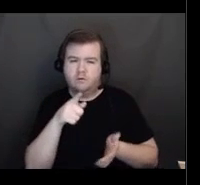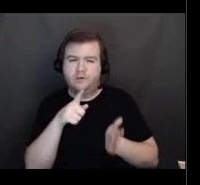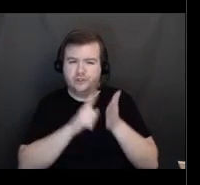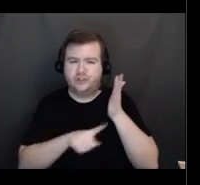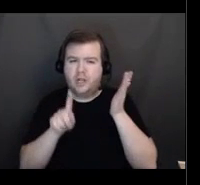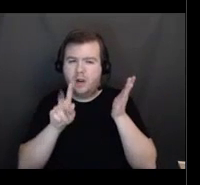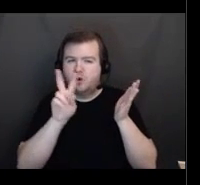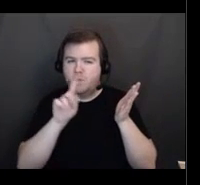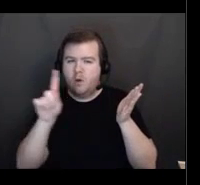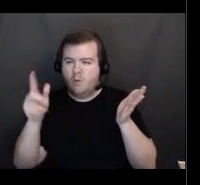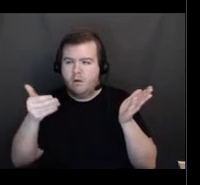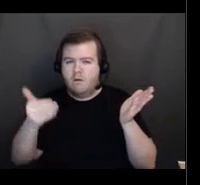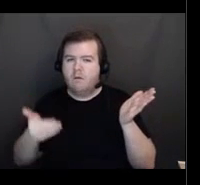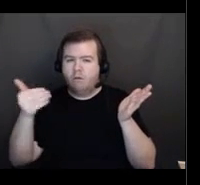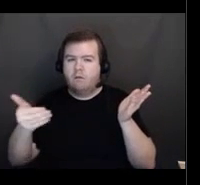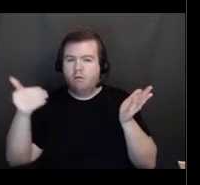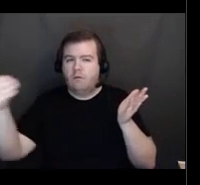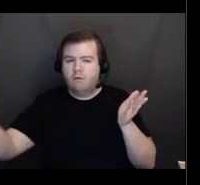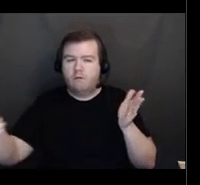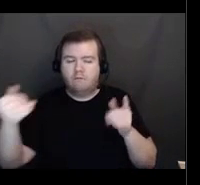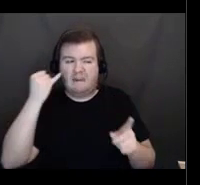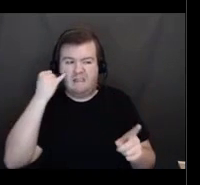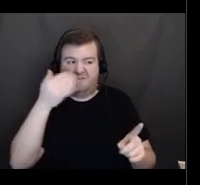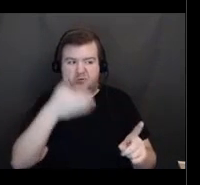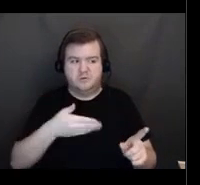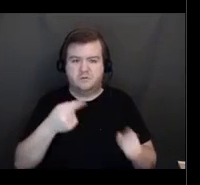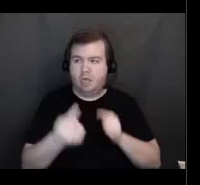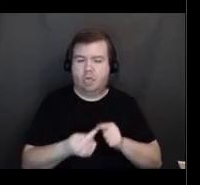somebody who is having difficulty with transportation.